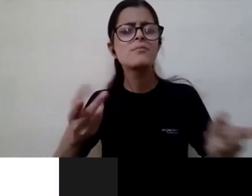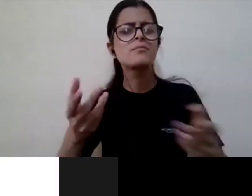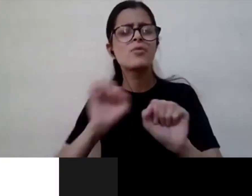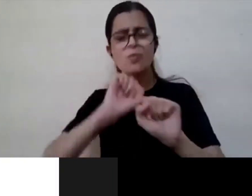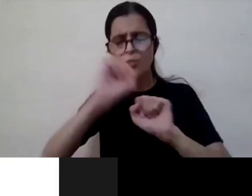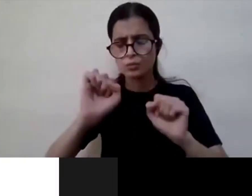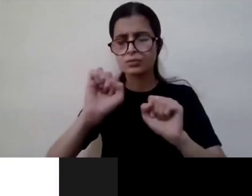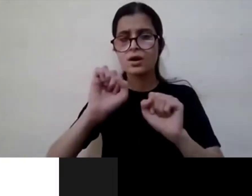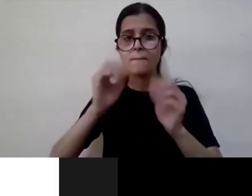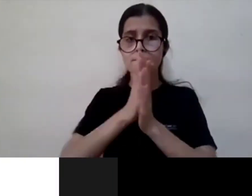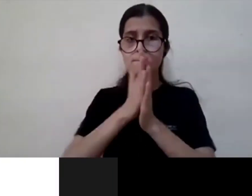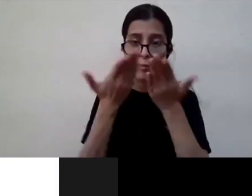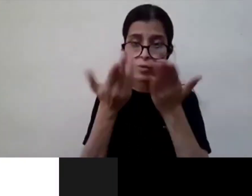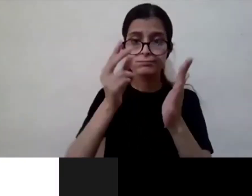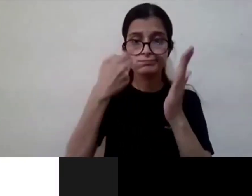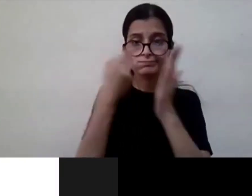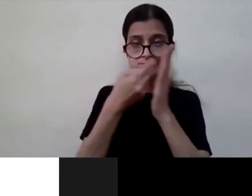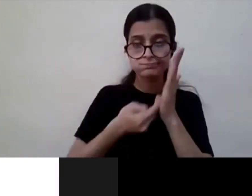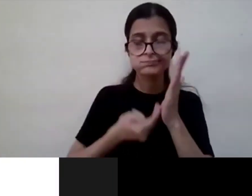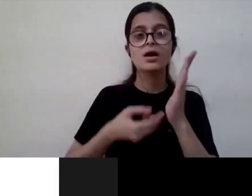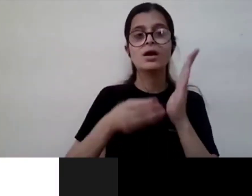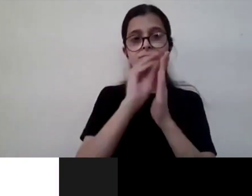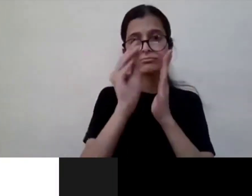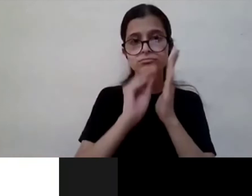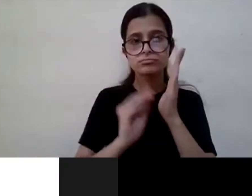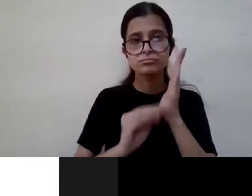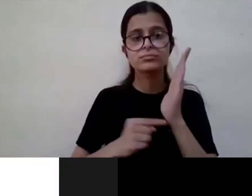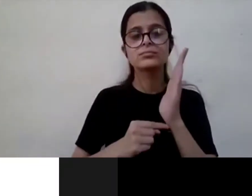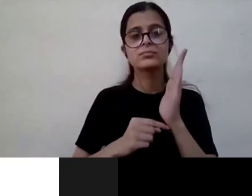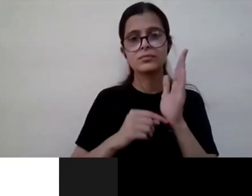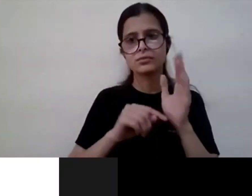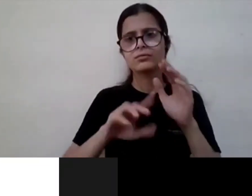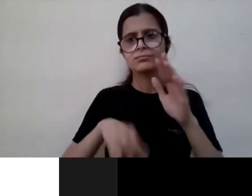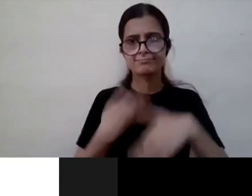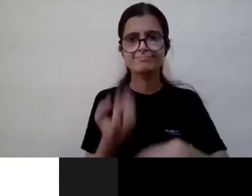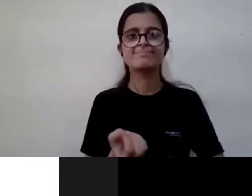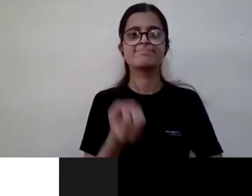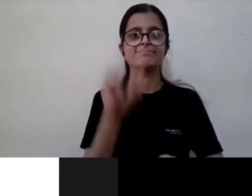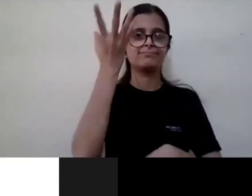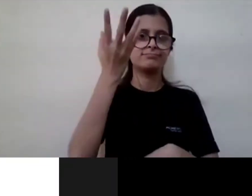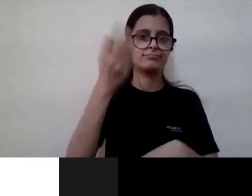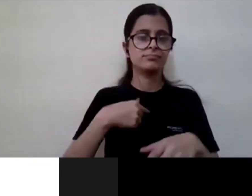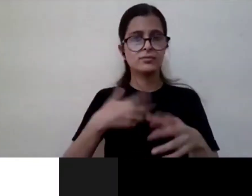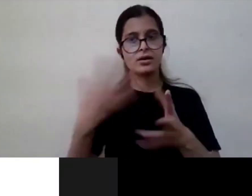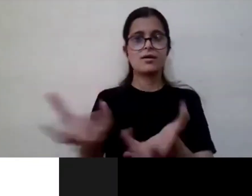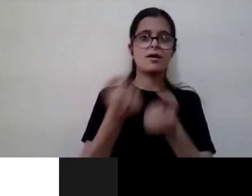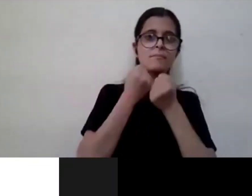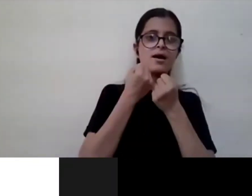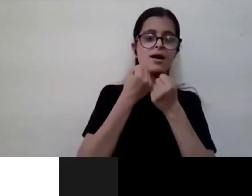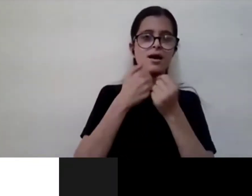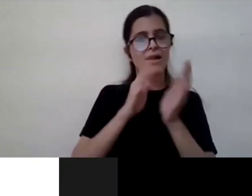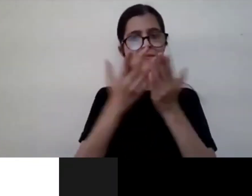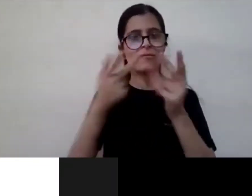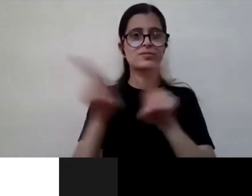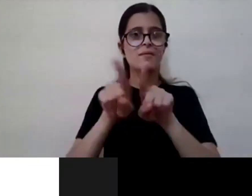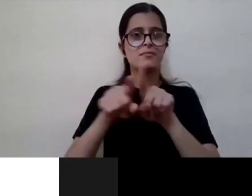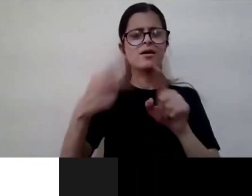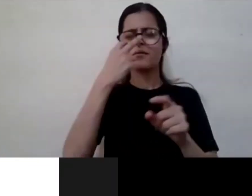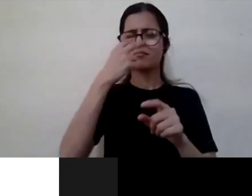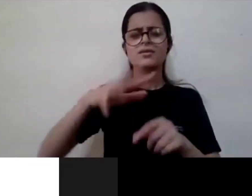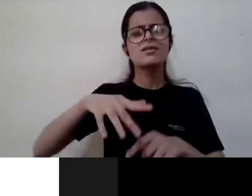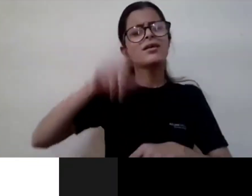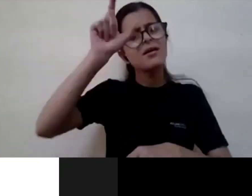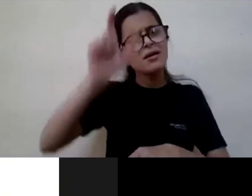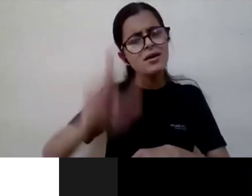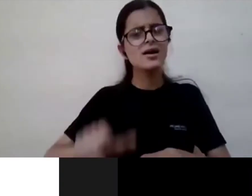book um you know so by by next morning i'd already read that book as a person with blindness that was